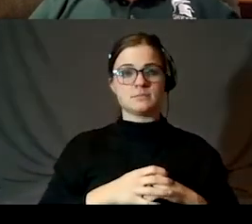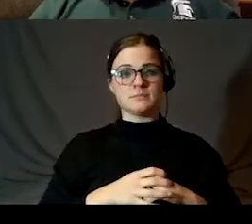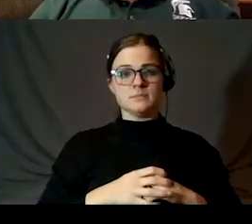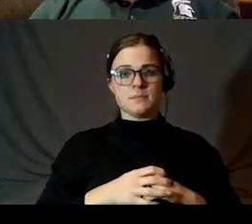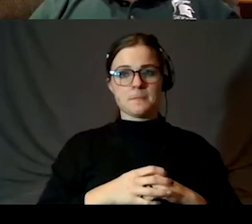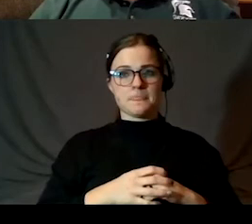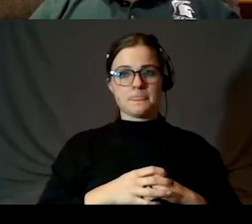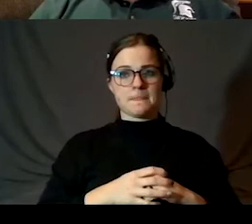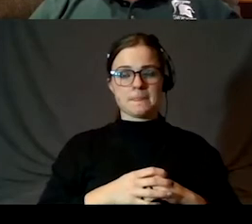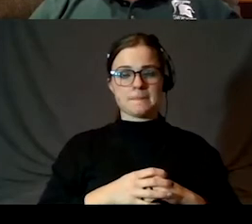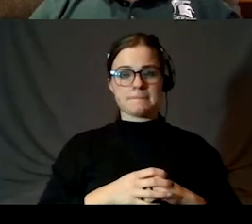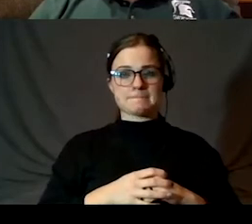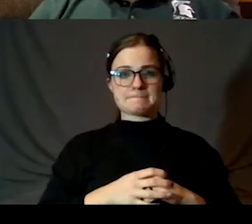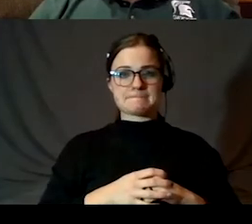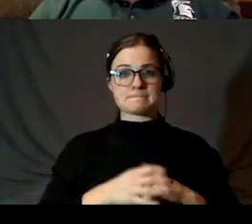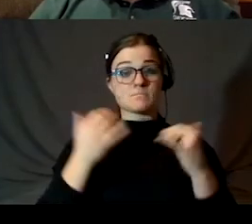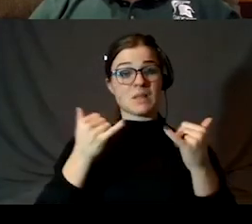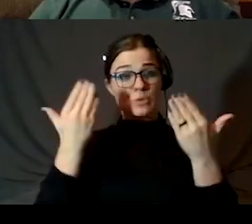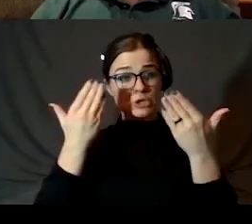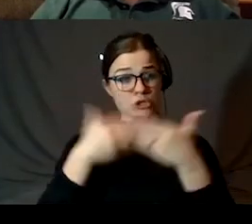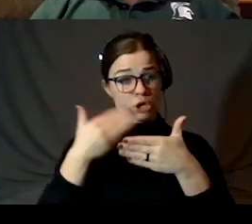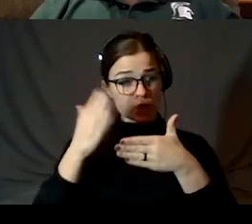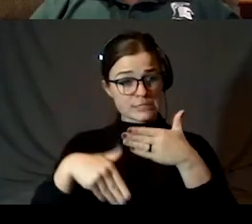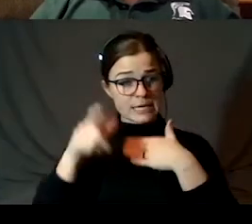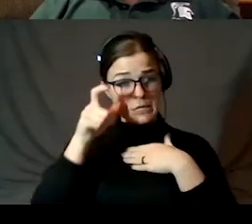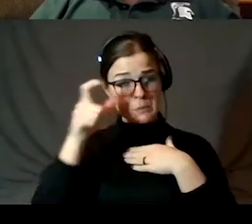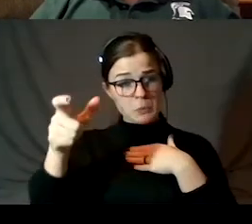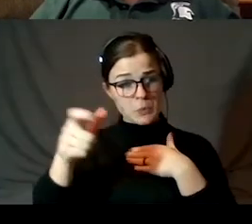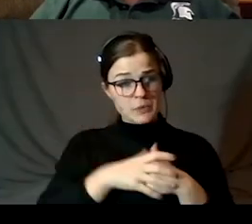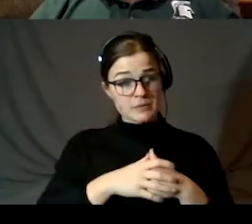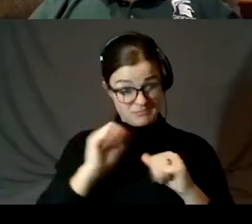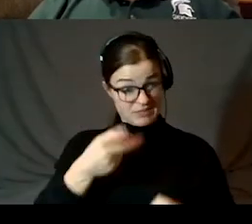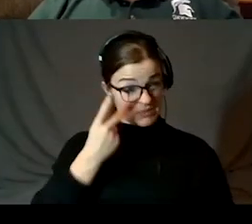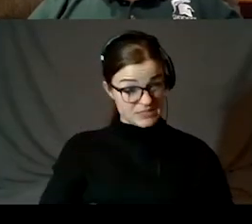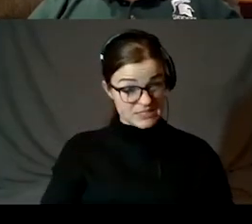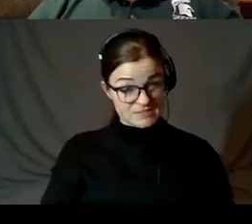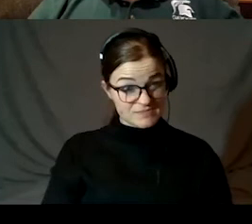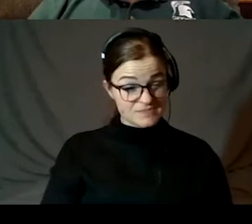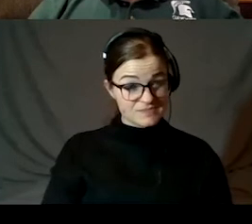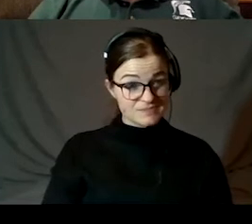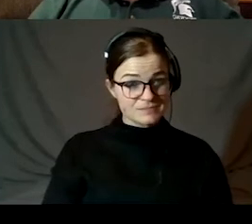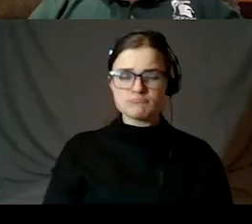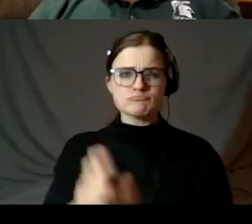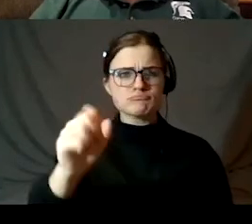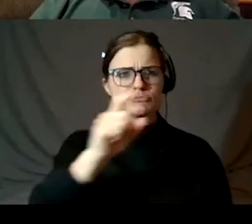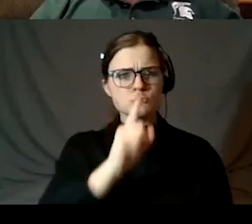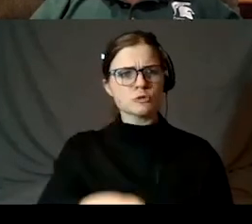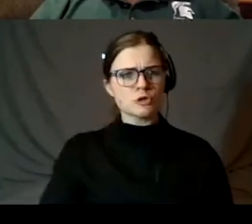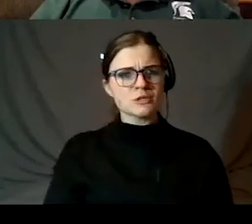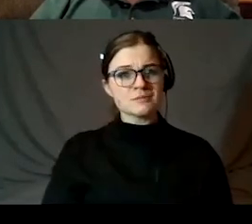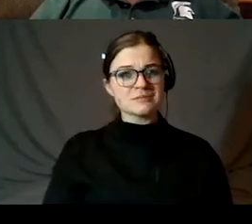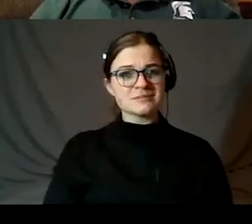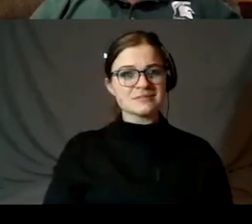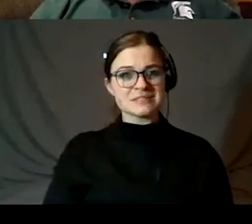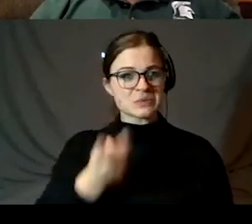Now, we're talking about the dark side of the moon here. Can we ever see the dark side? Well, sure. We can see the dark